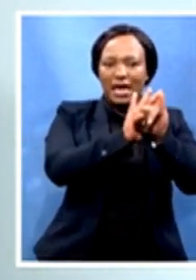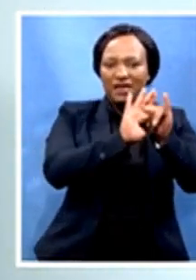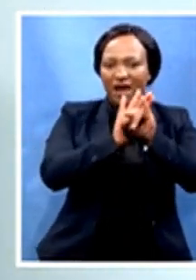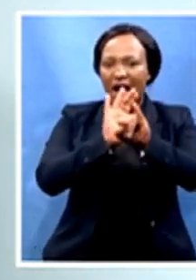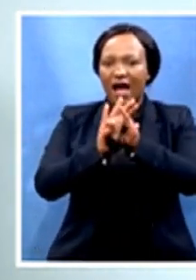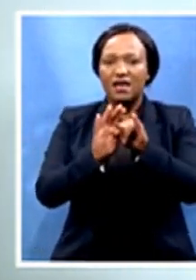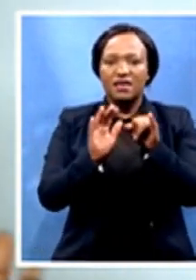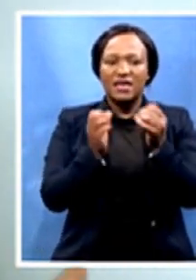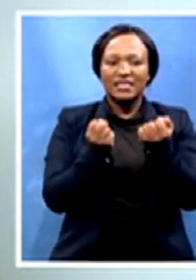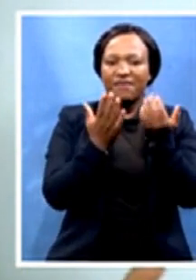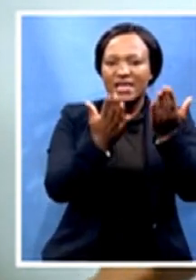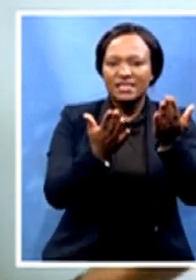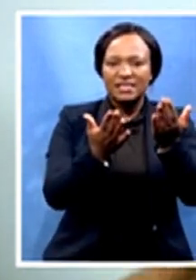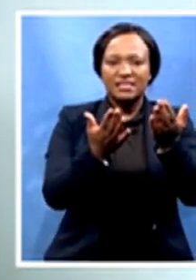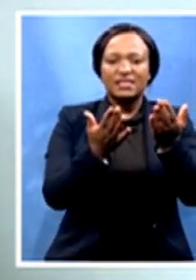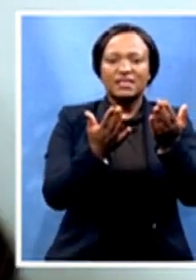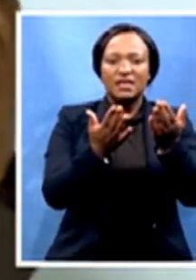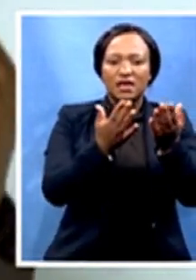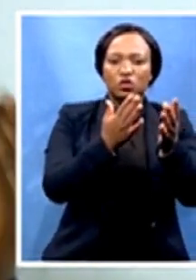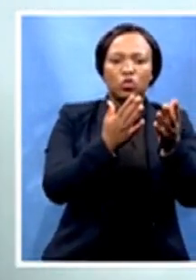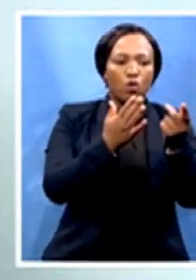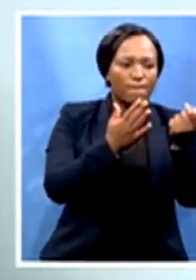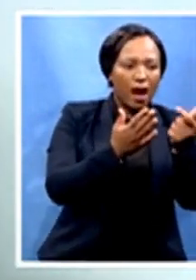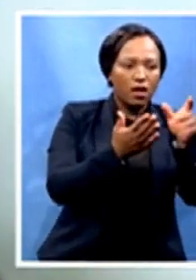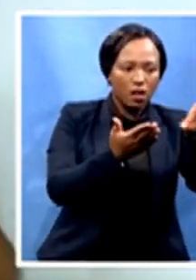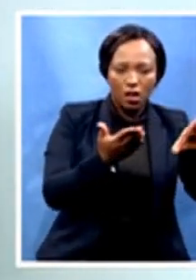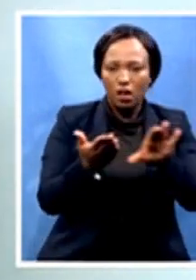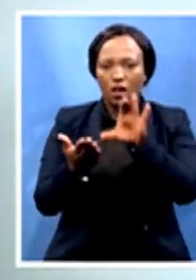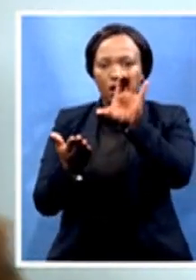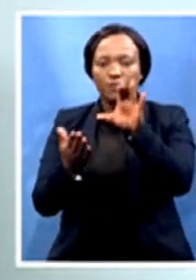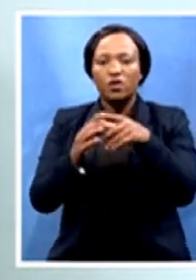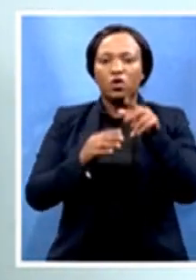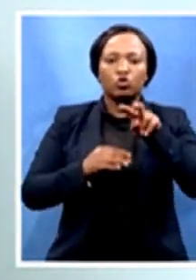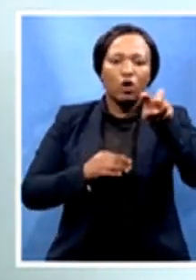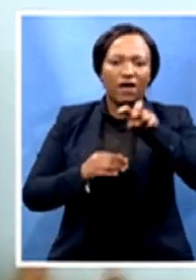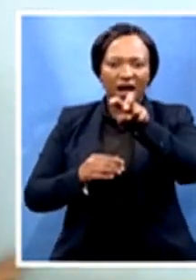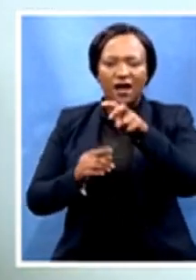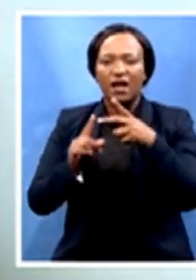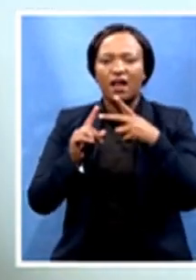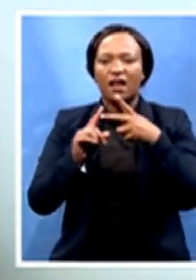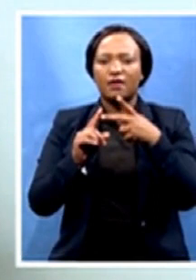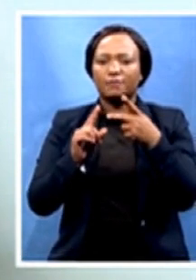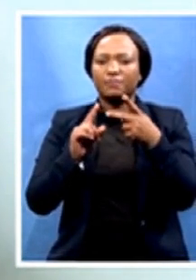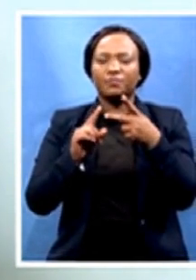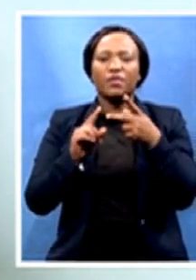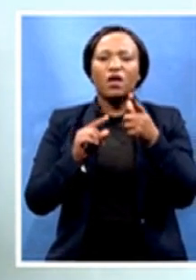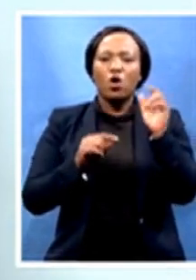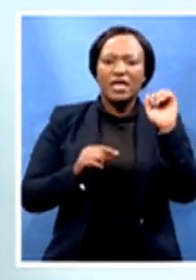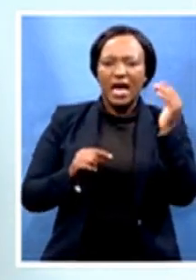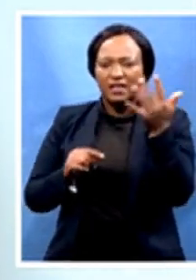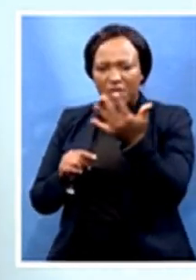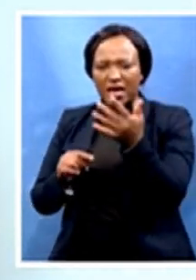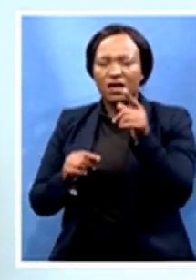reprioritize funds like your travel and subsistence and travel, catering and all of those, reprioritize those funds